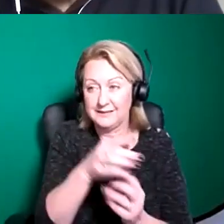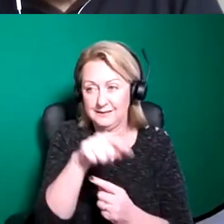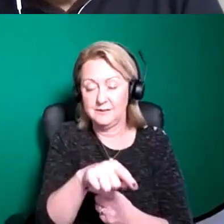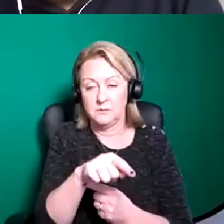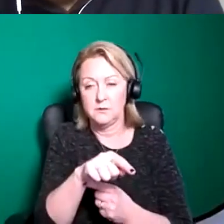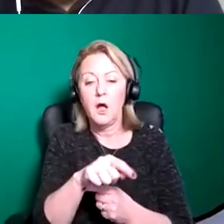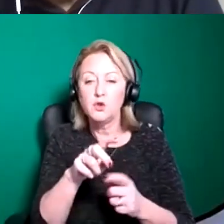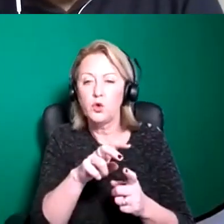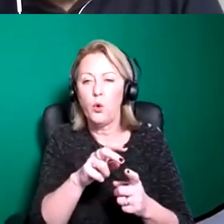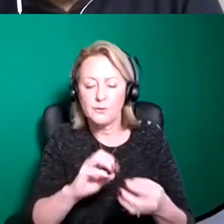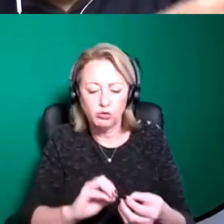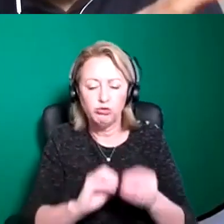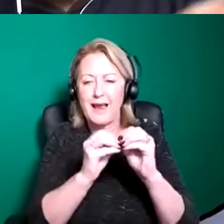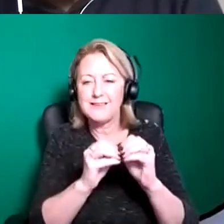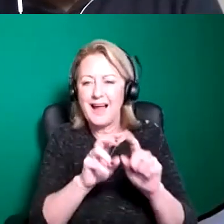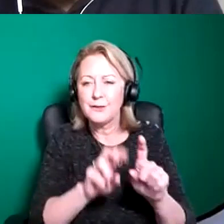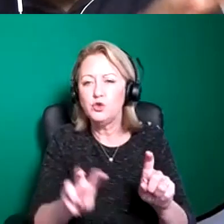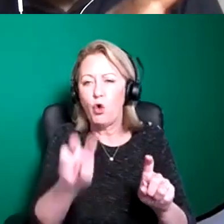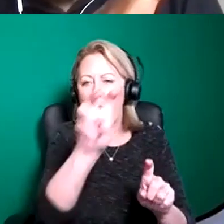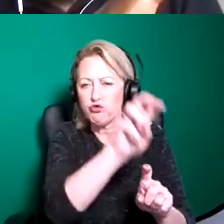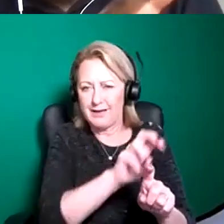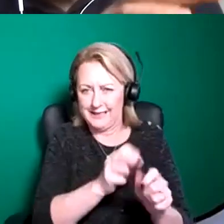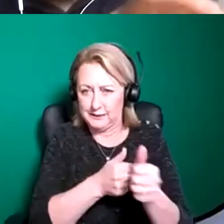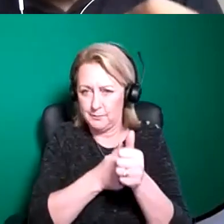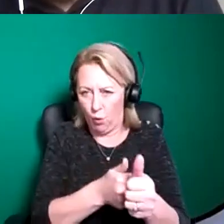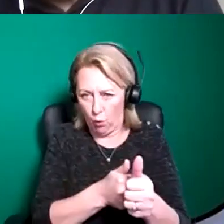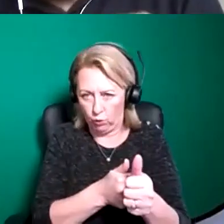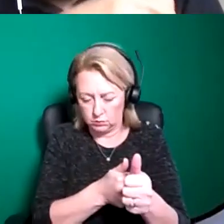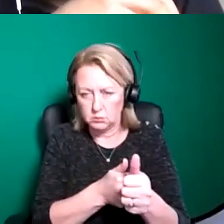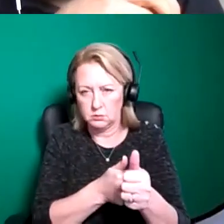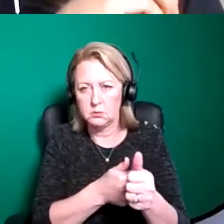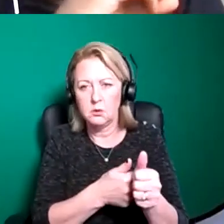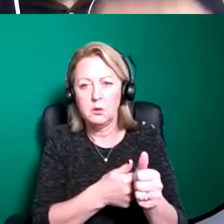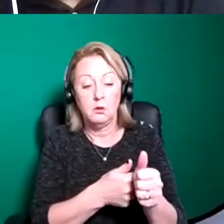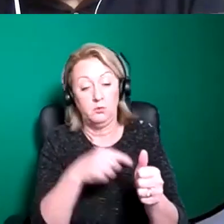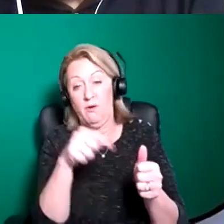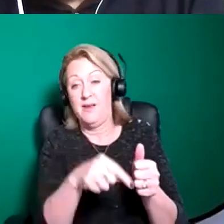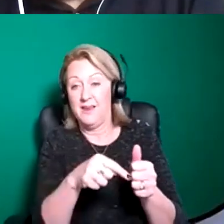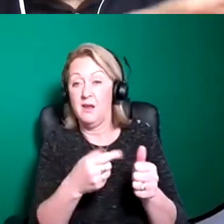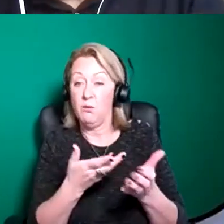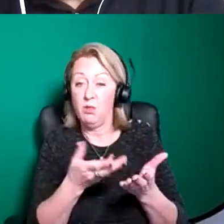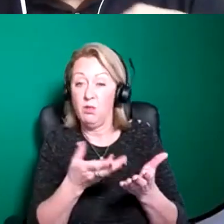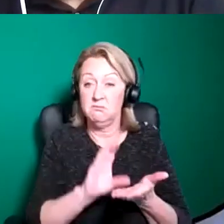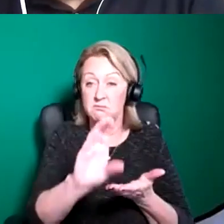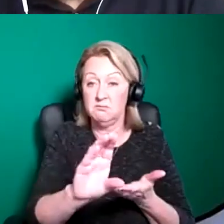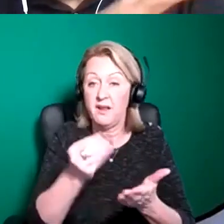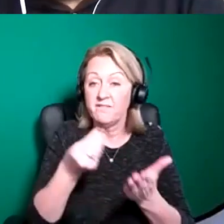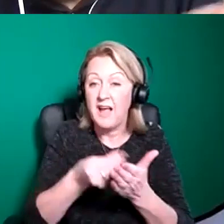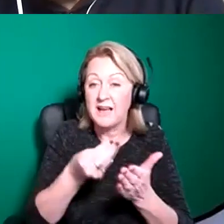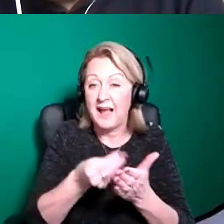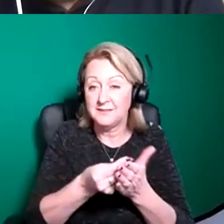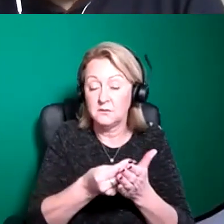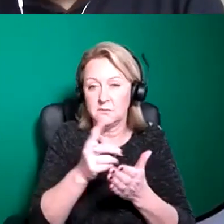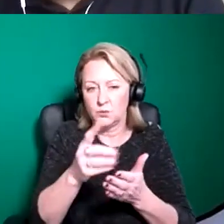touring support and that's where we um basically provide financial support for companies to create